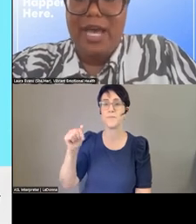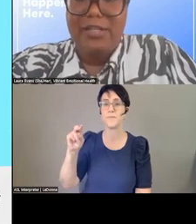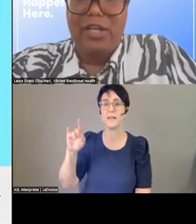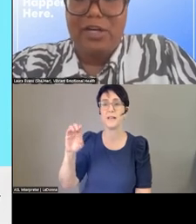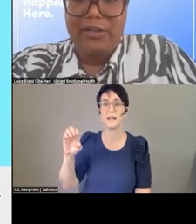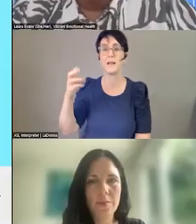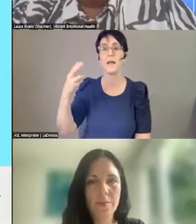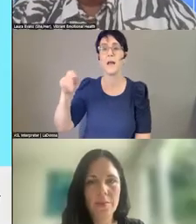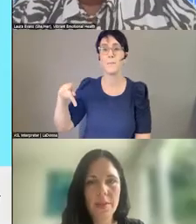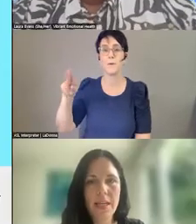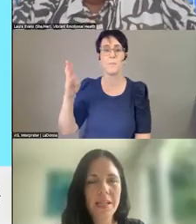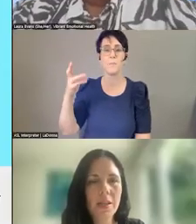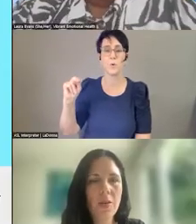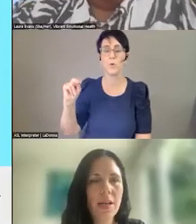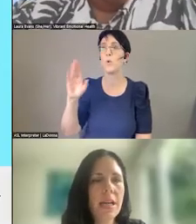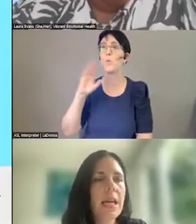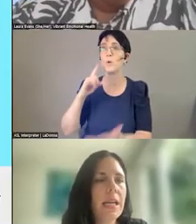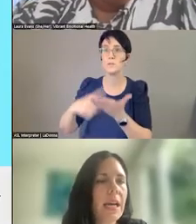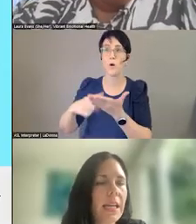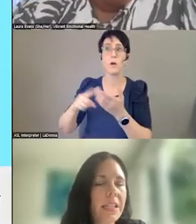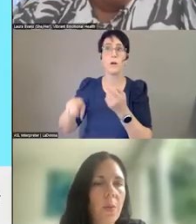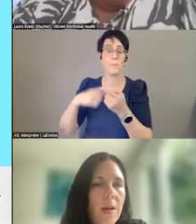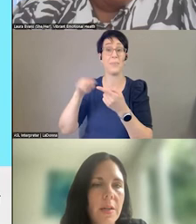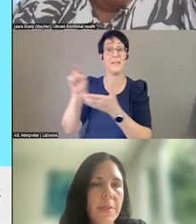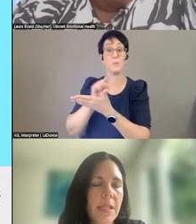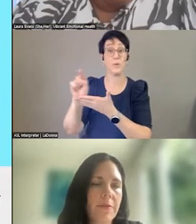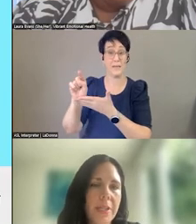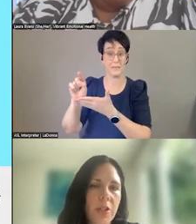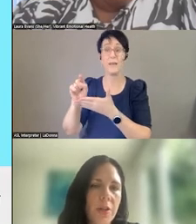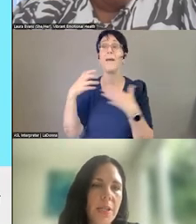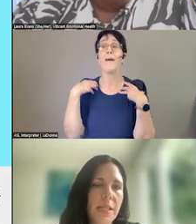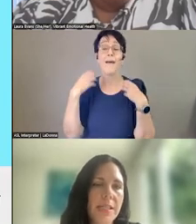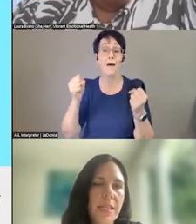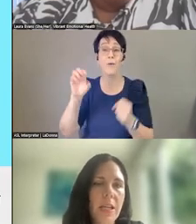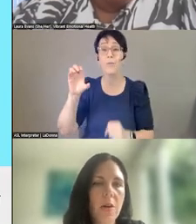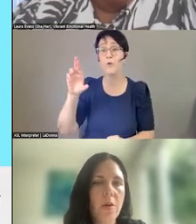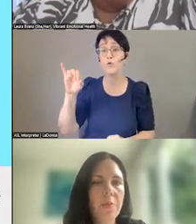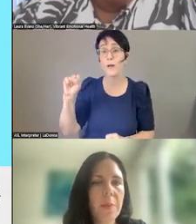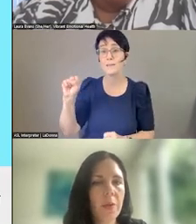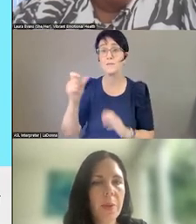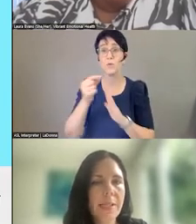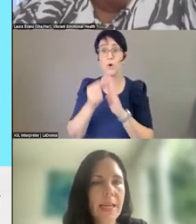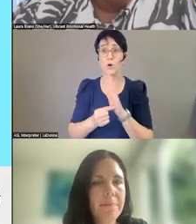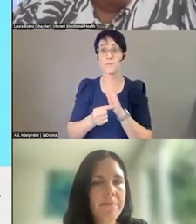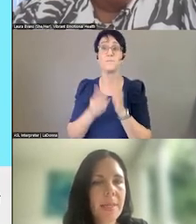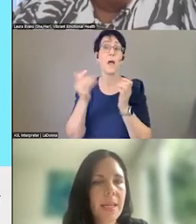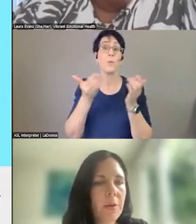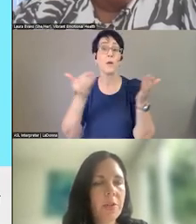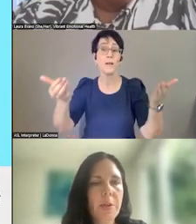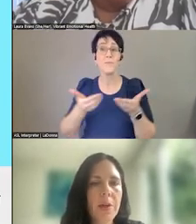talk article. Thanks, Laura. Yeah, I'd like to welcome Steve Michio. He's the CEO of People USA,